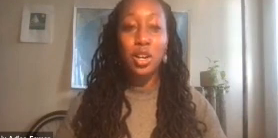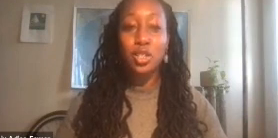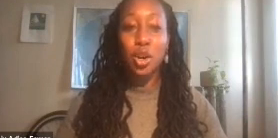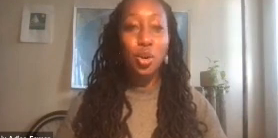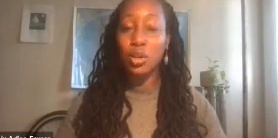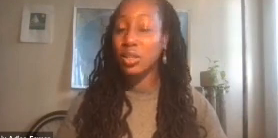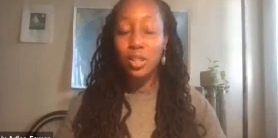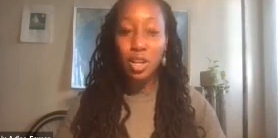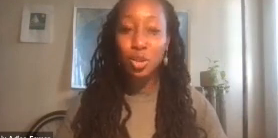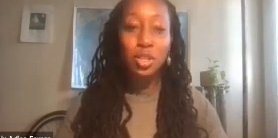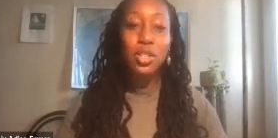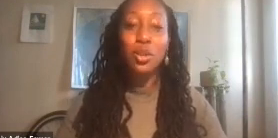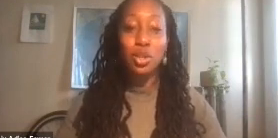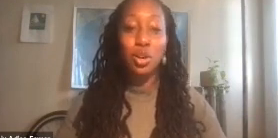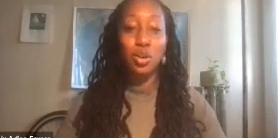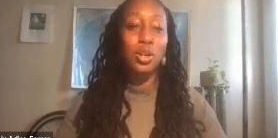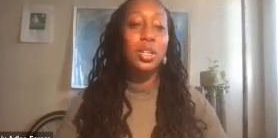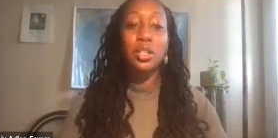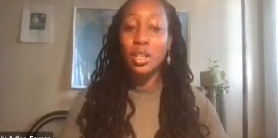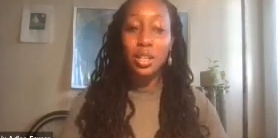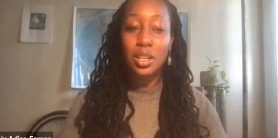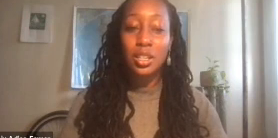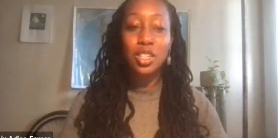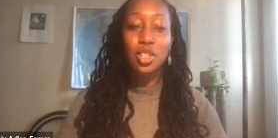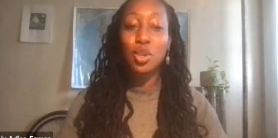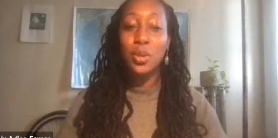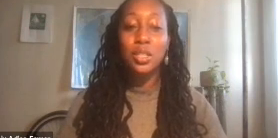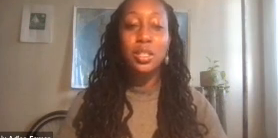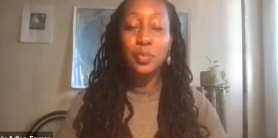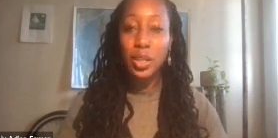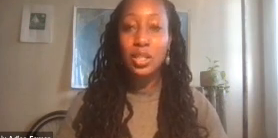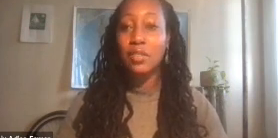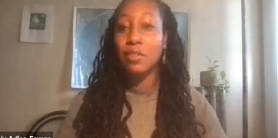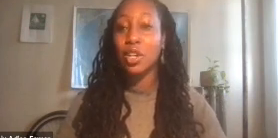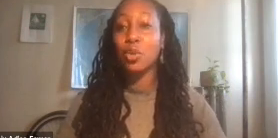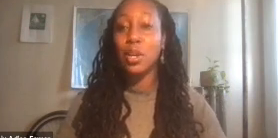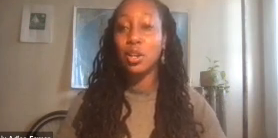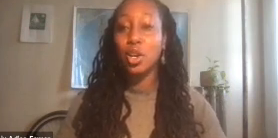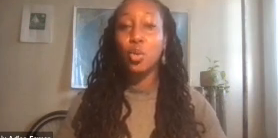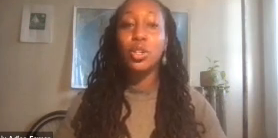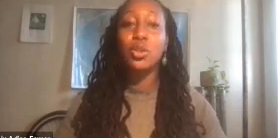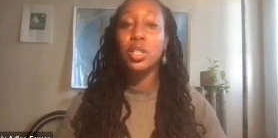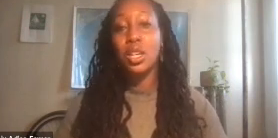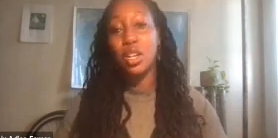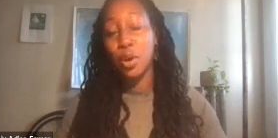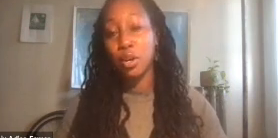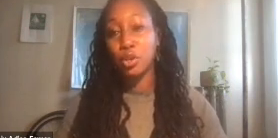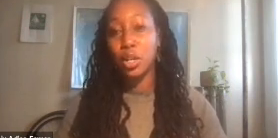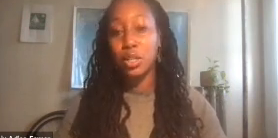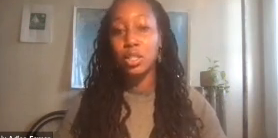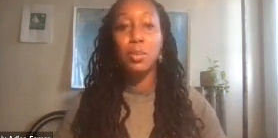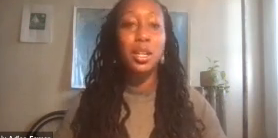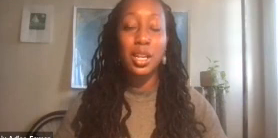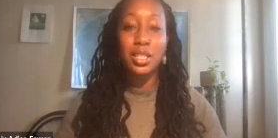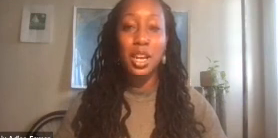-ish color. So hundreds of years ago, Indigenous humans, enslaved African women, were using the inner